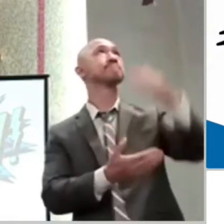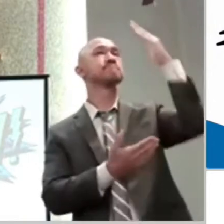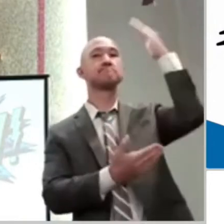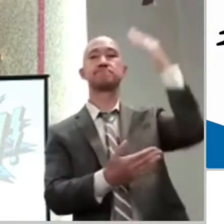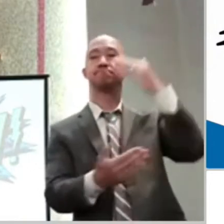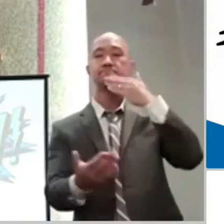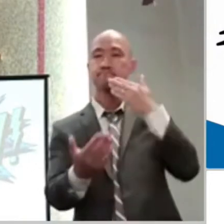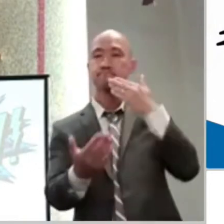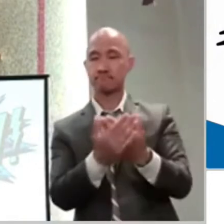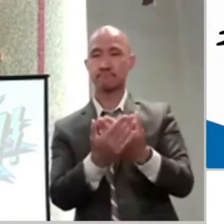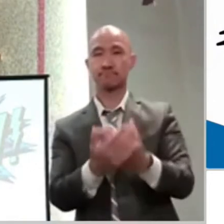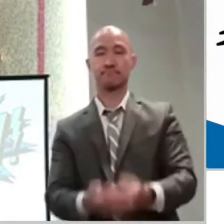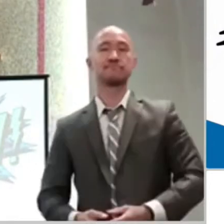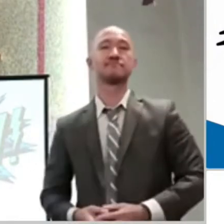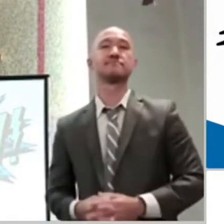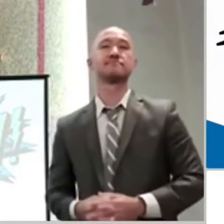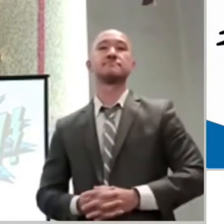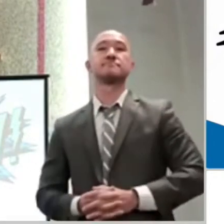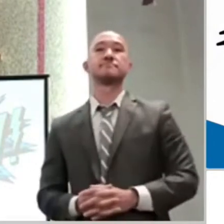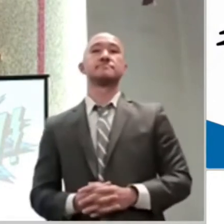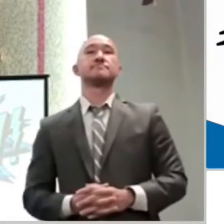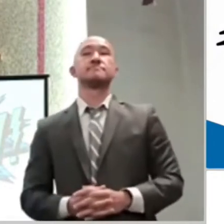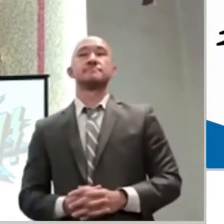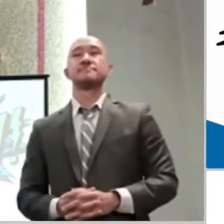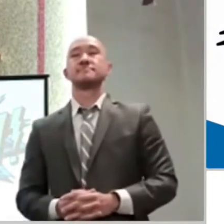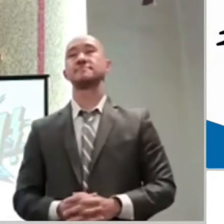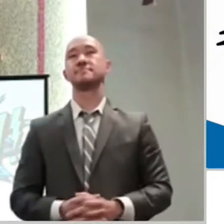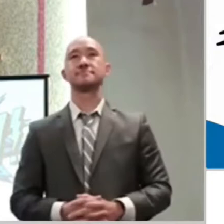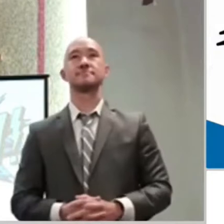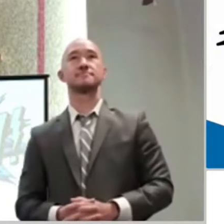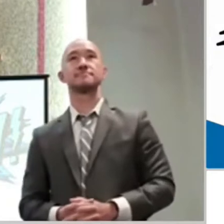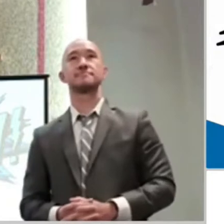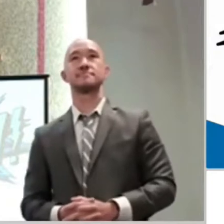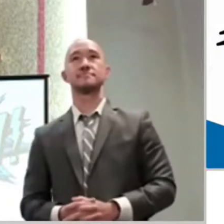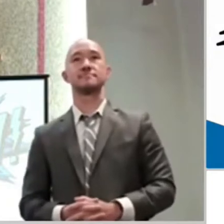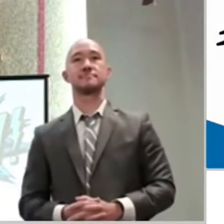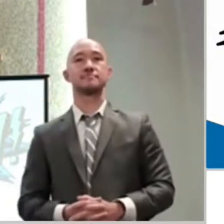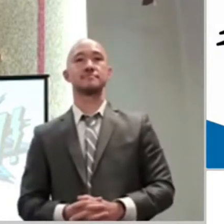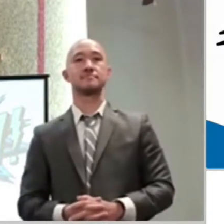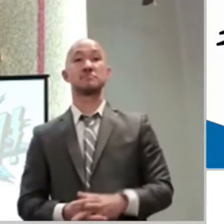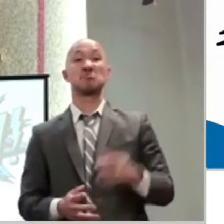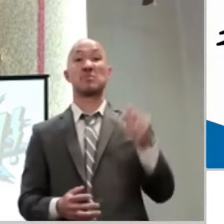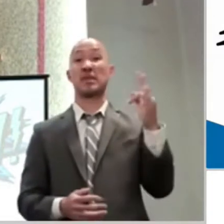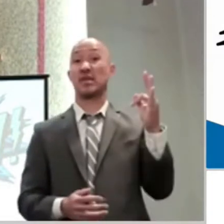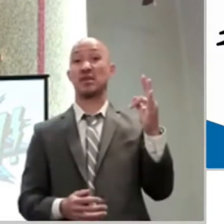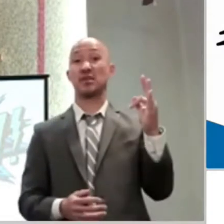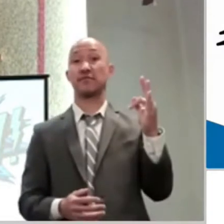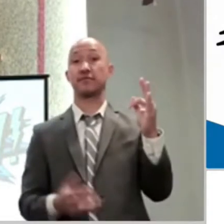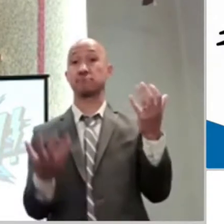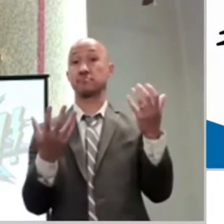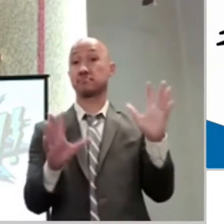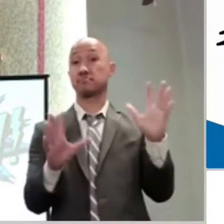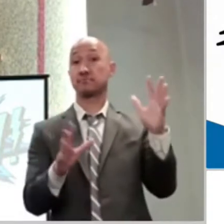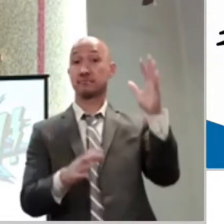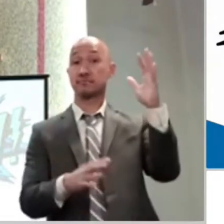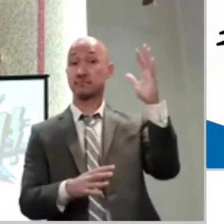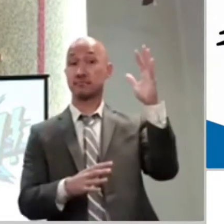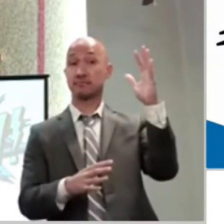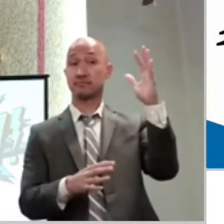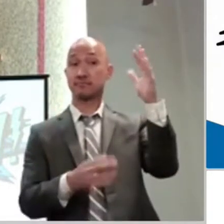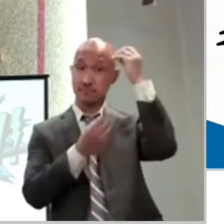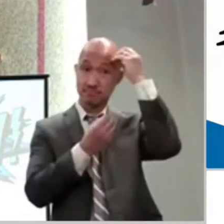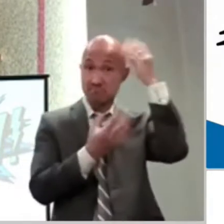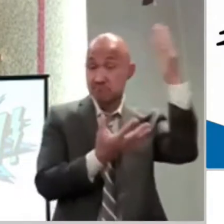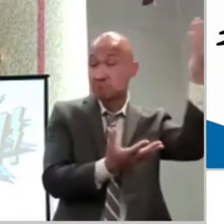reputation. If you feel you can't obey that person, then I would suggest you